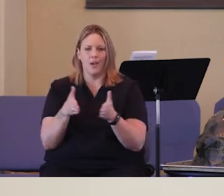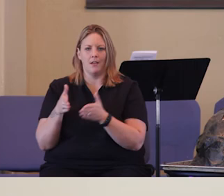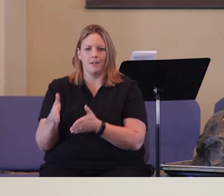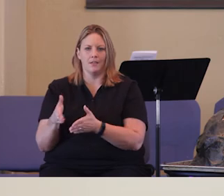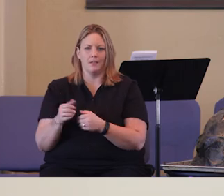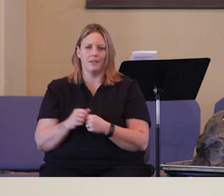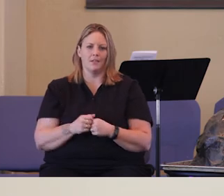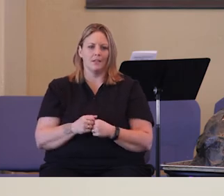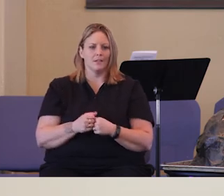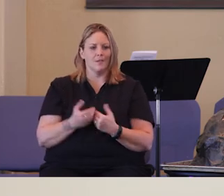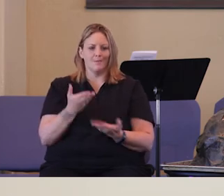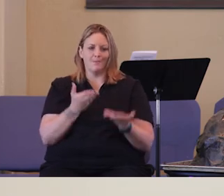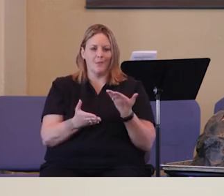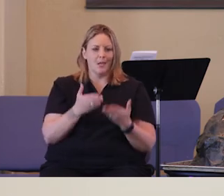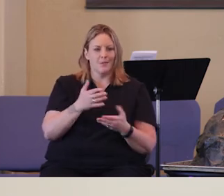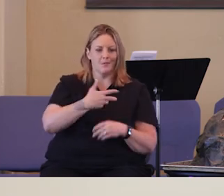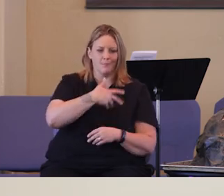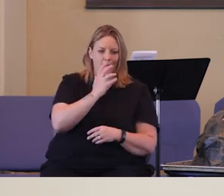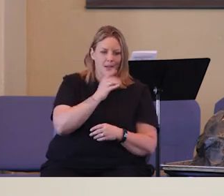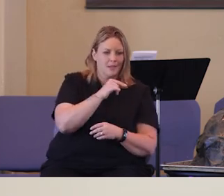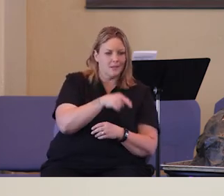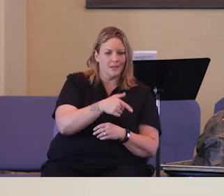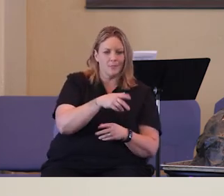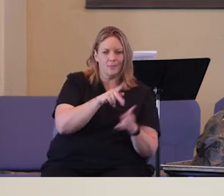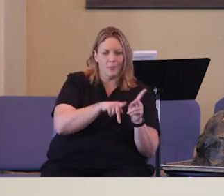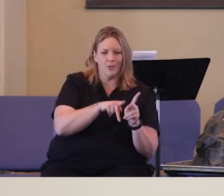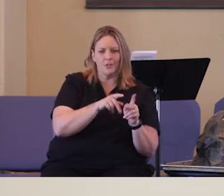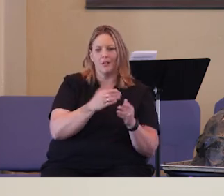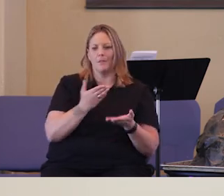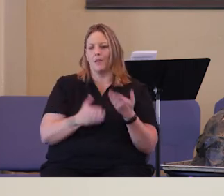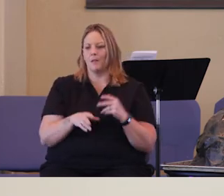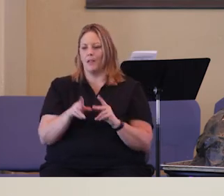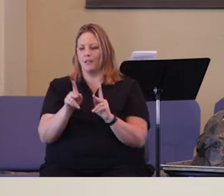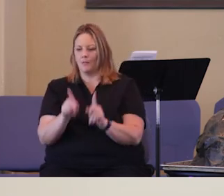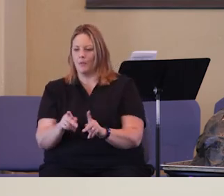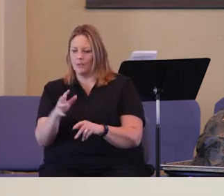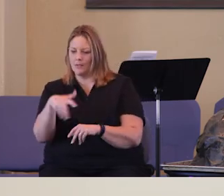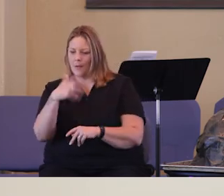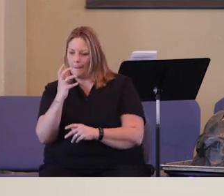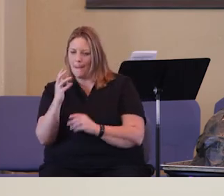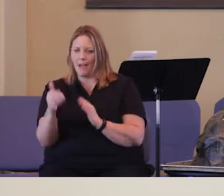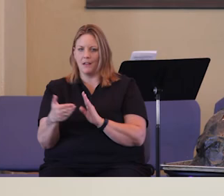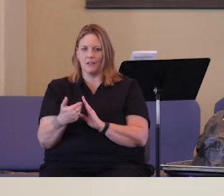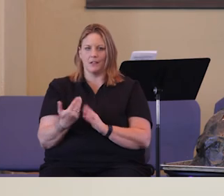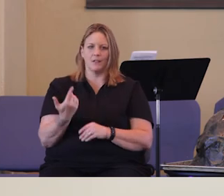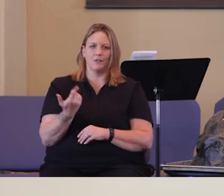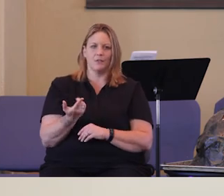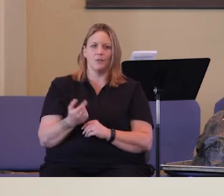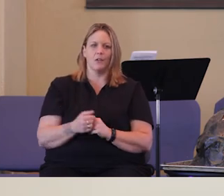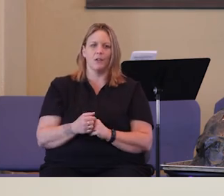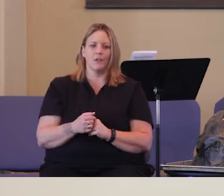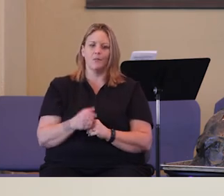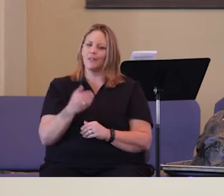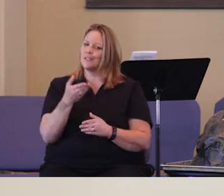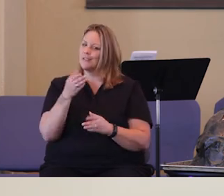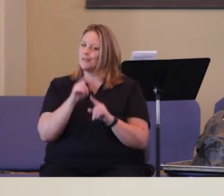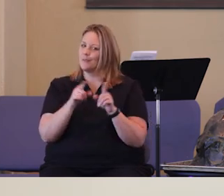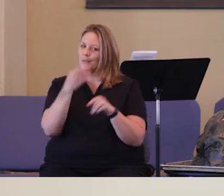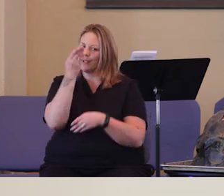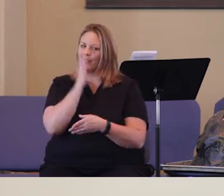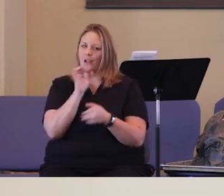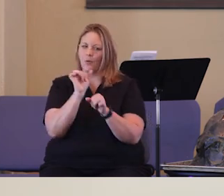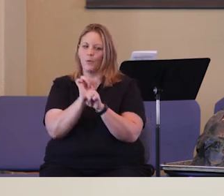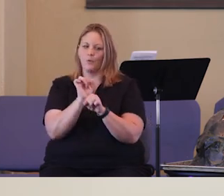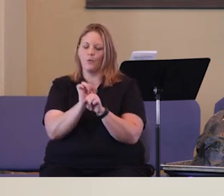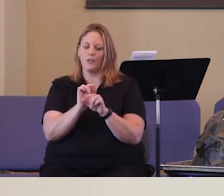who's mad at you or you're mad at them, somebody who wronged you. Maybe God wants you to say something. God